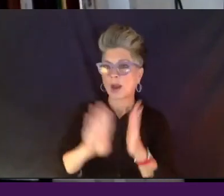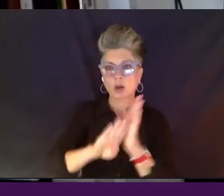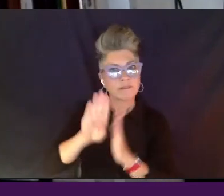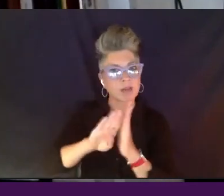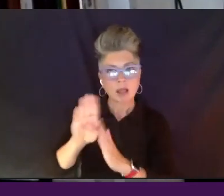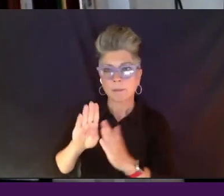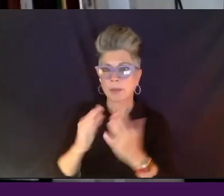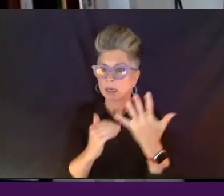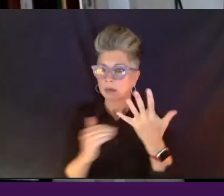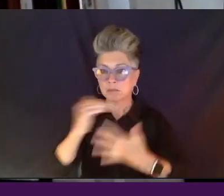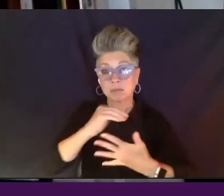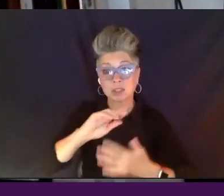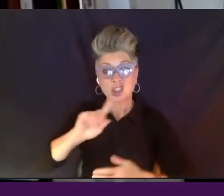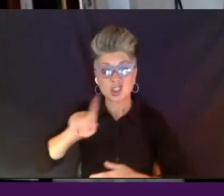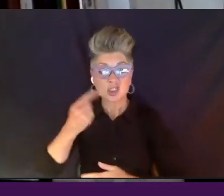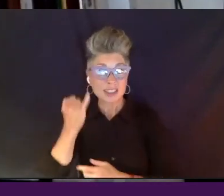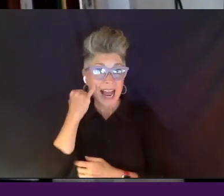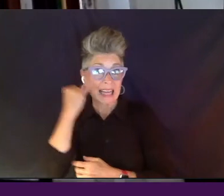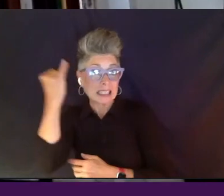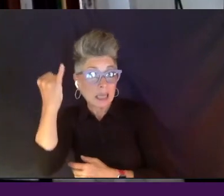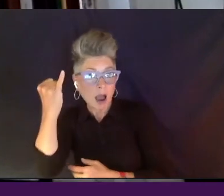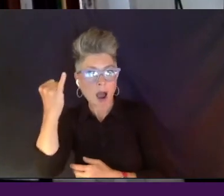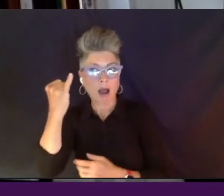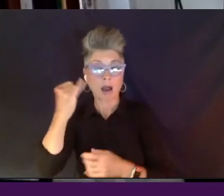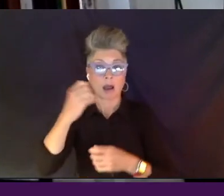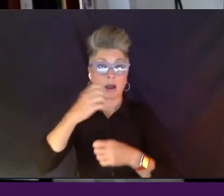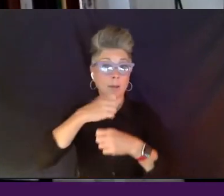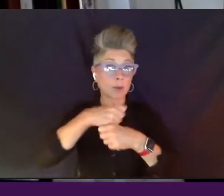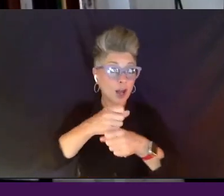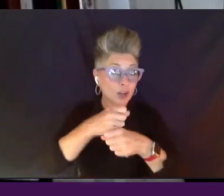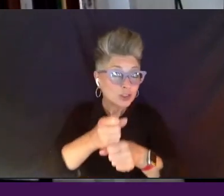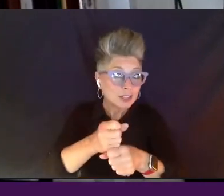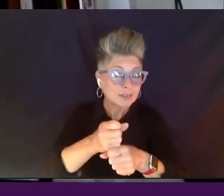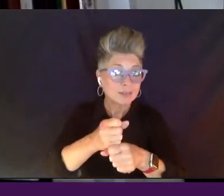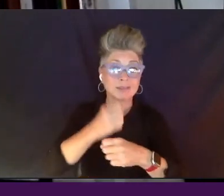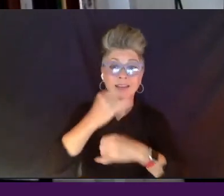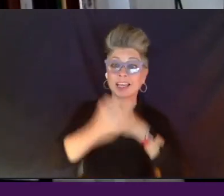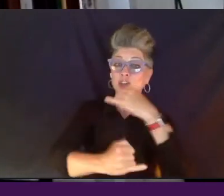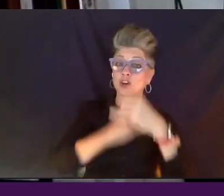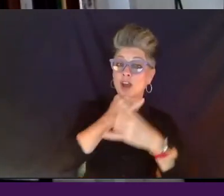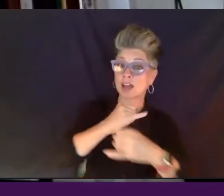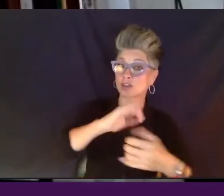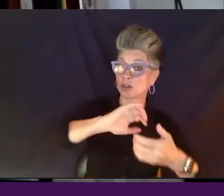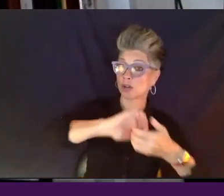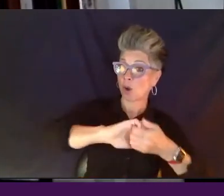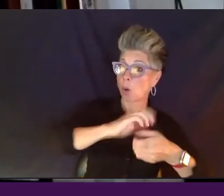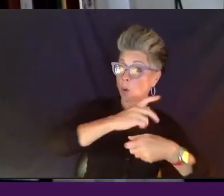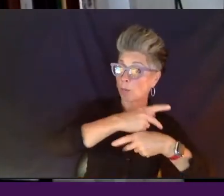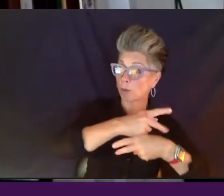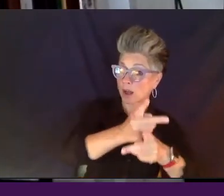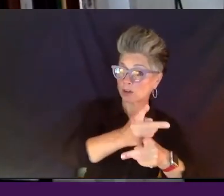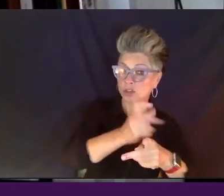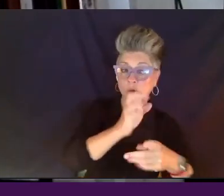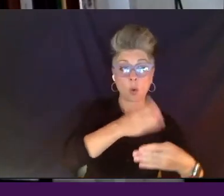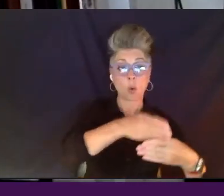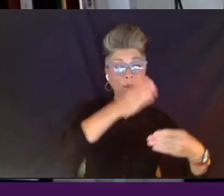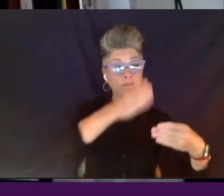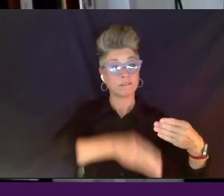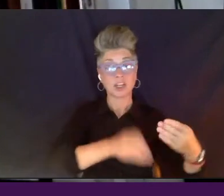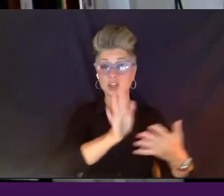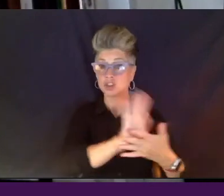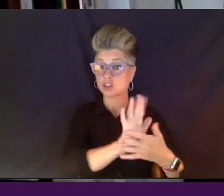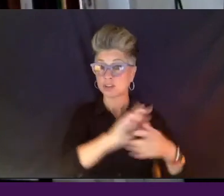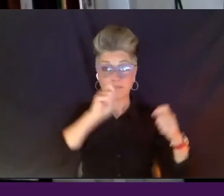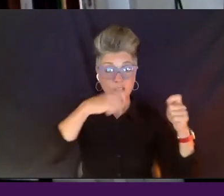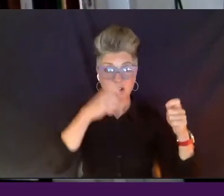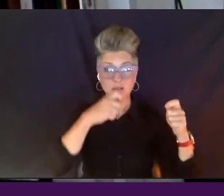idea, whether it's in production, whether it's an international co-production, or, or finished films. So